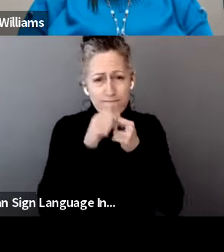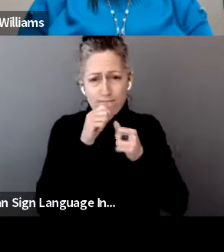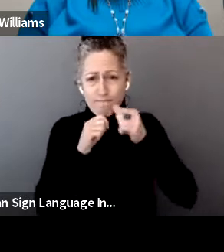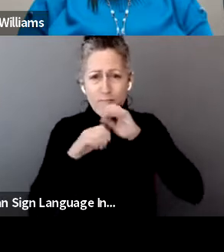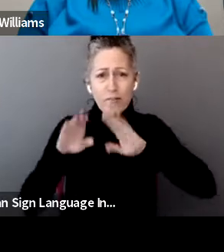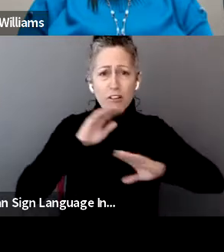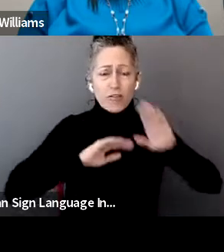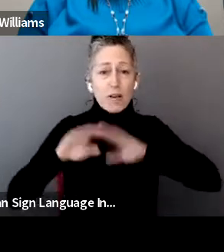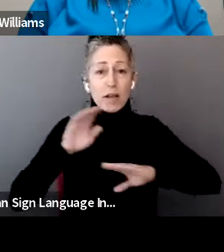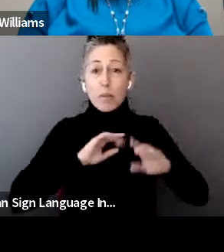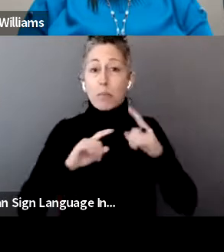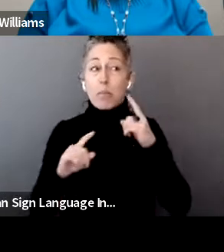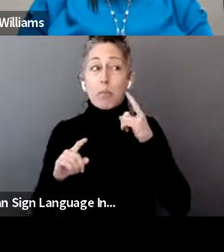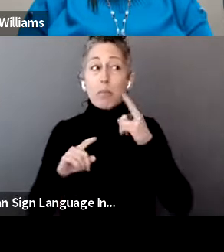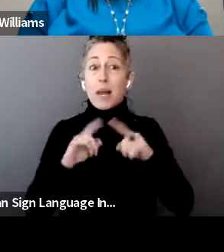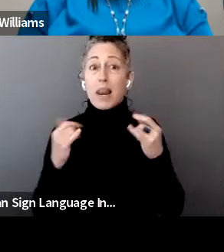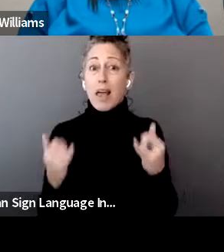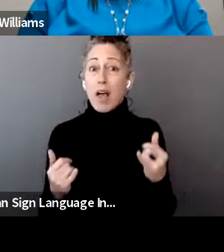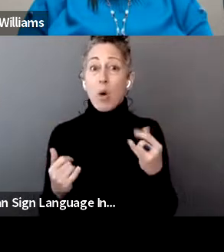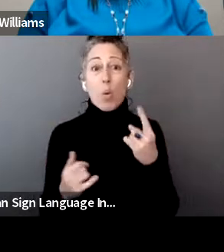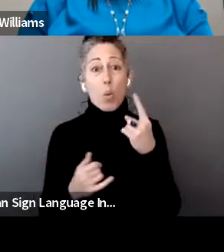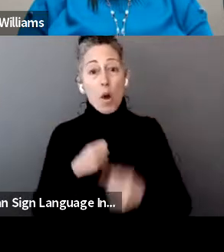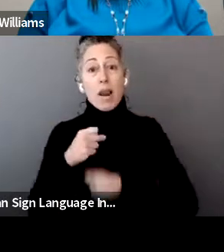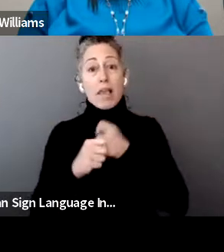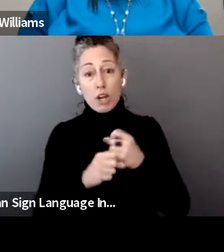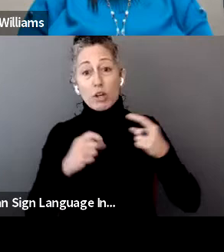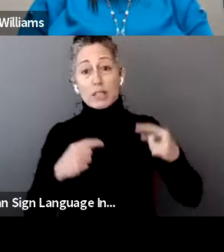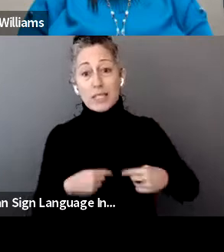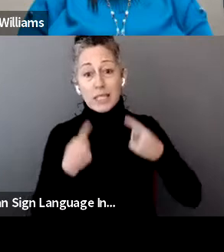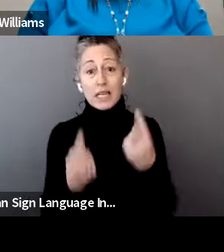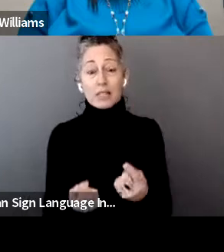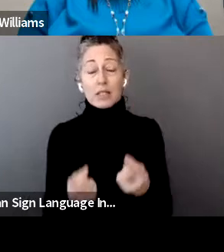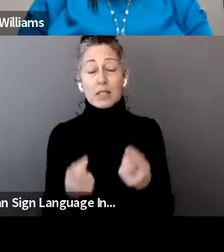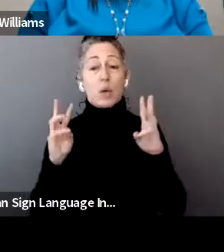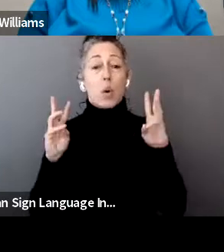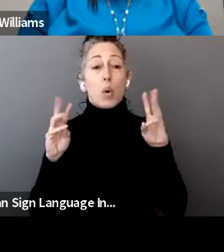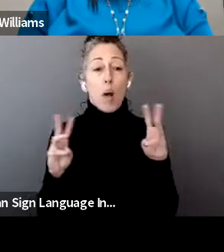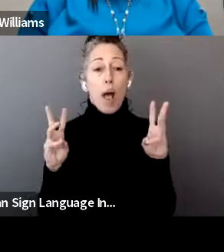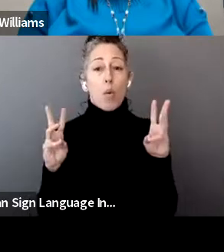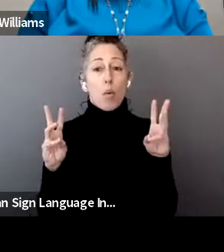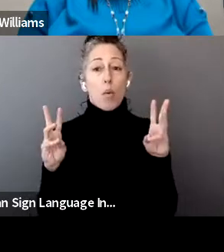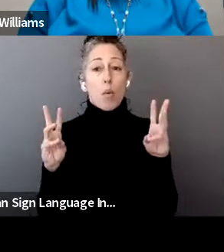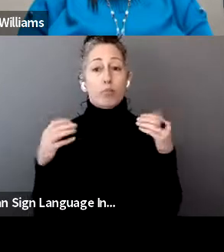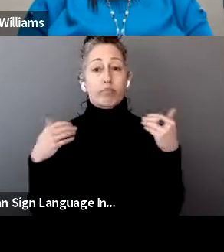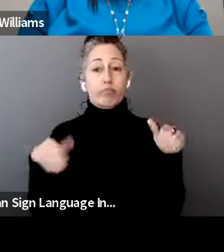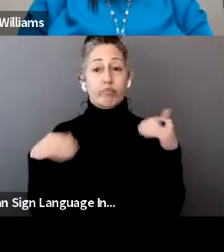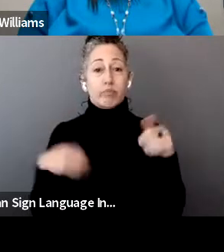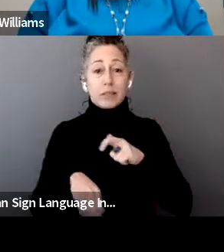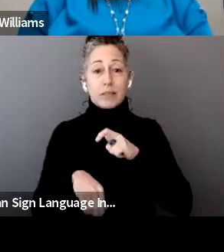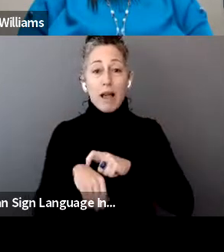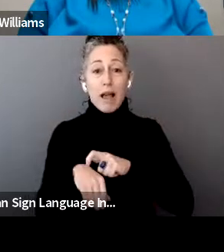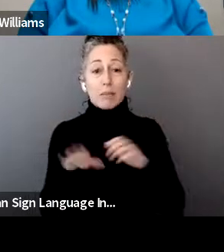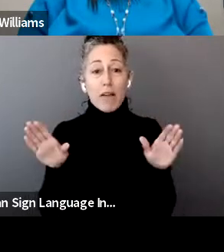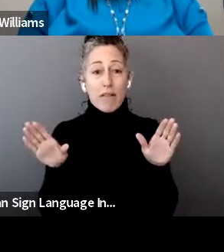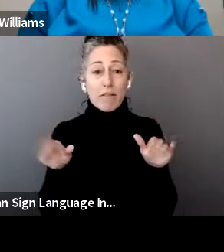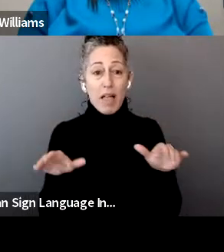with Melissa series for about a year now. Wow. Time has really flown by. Now it's